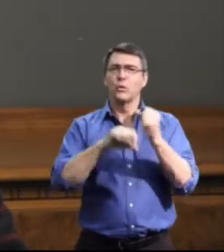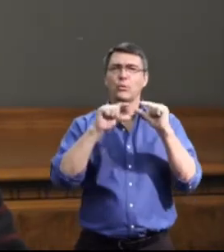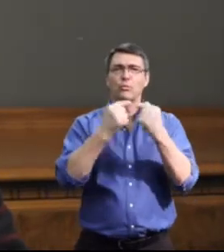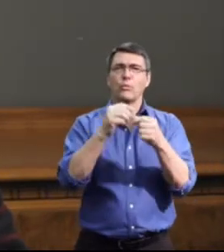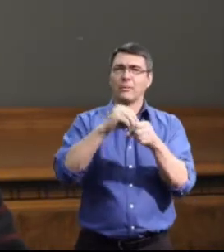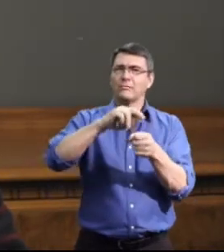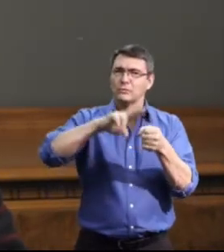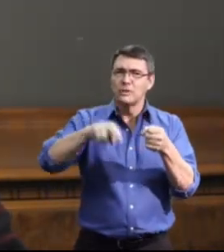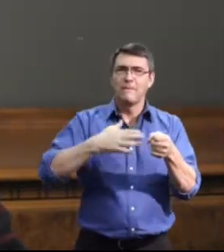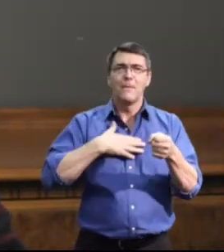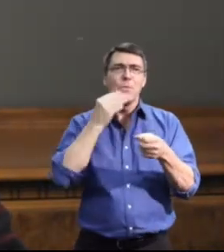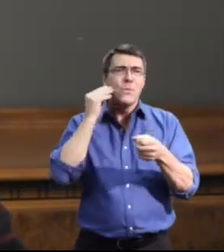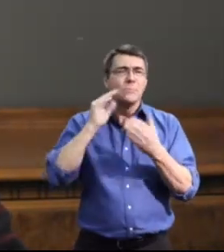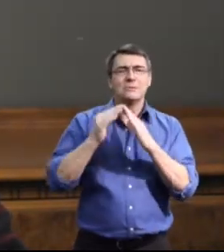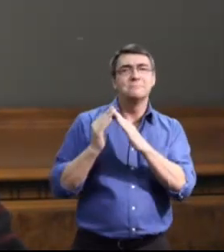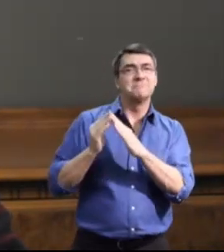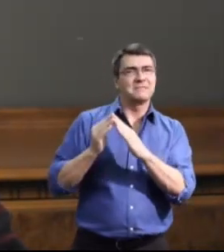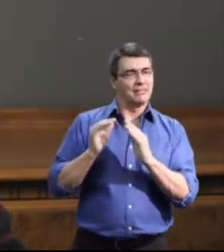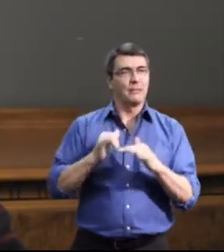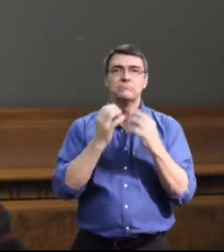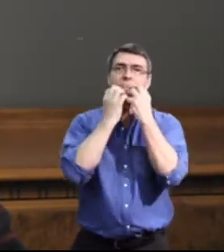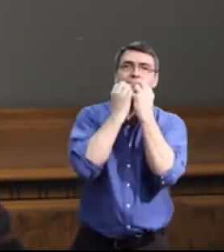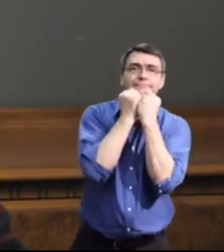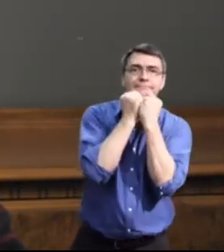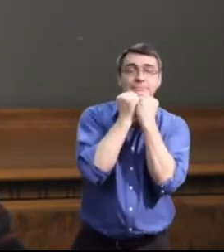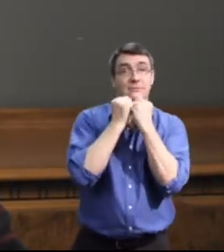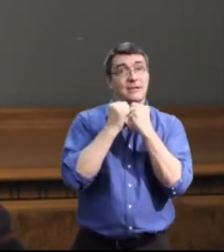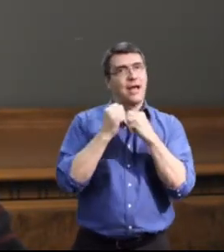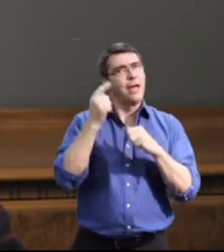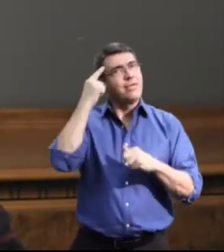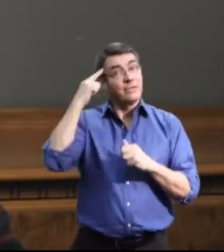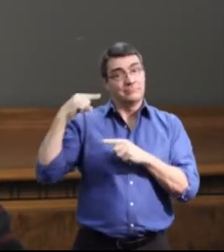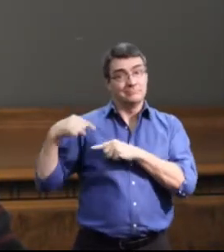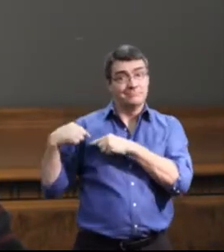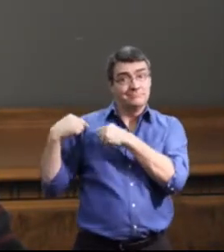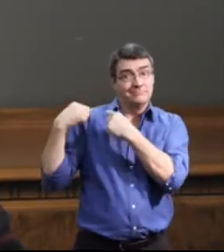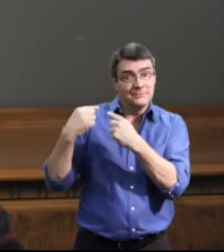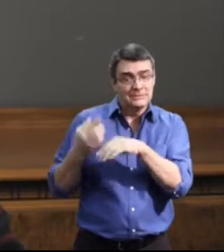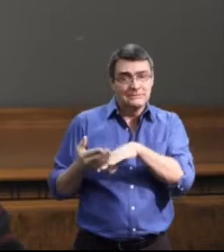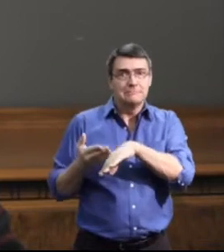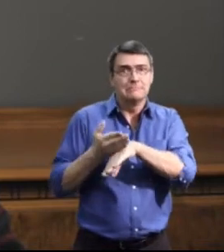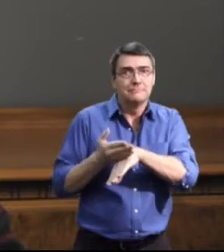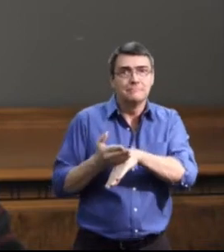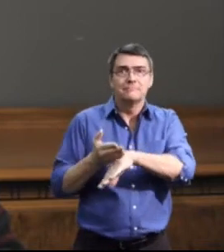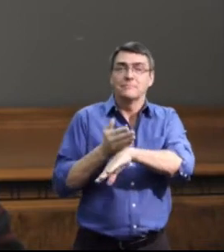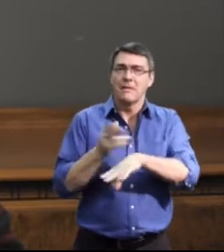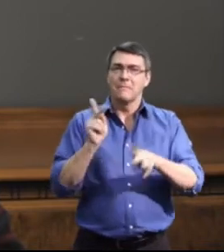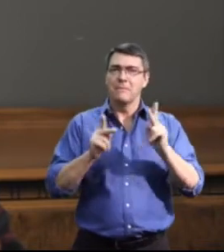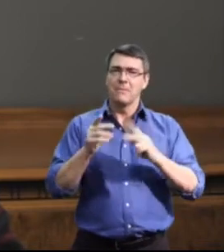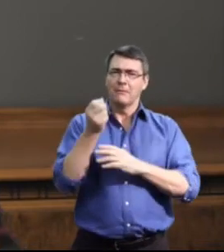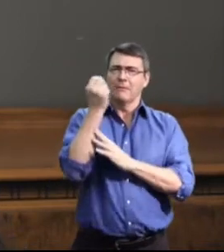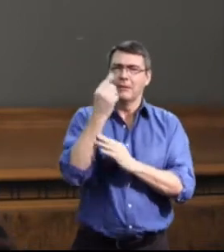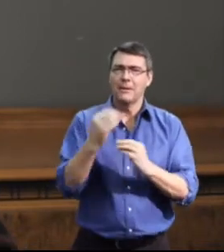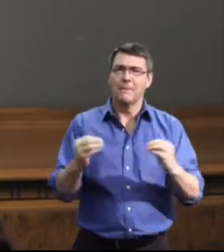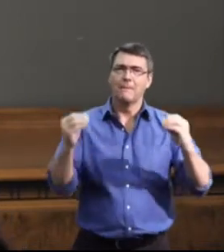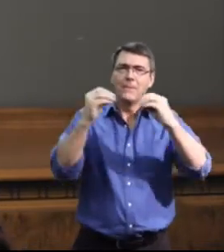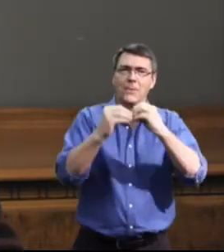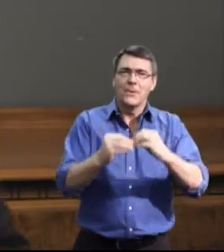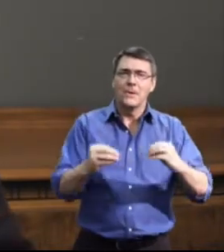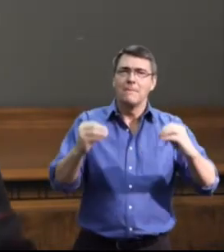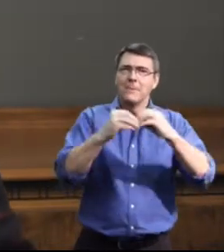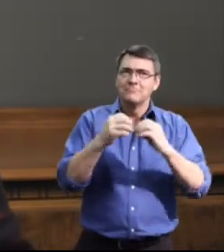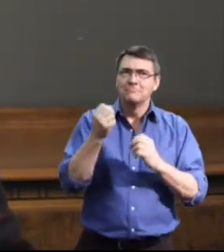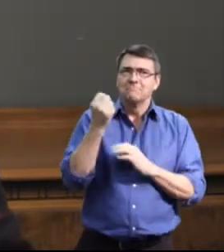precious. And I think over the years, things have improved. I think people are understanding